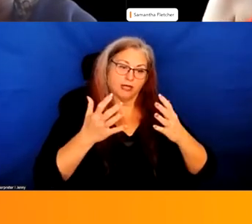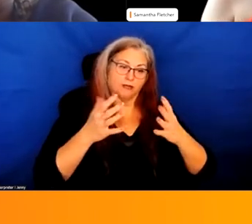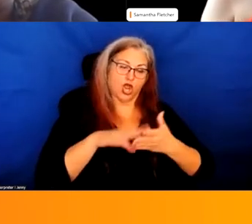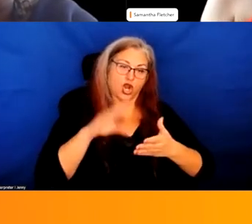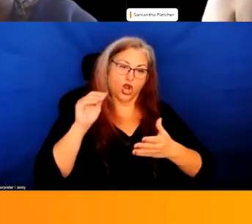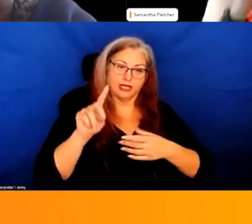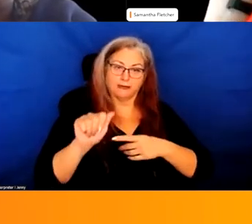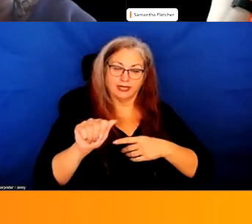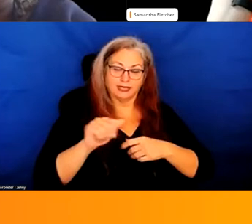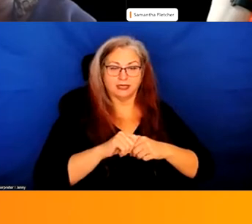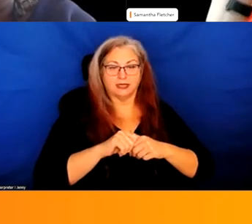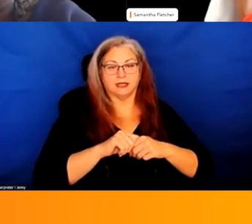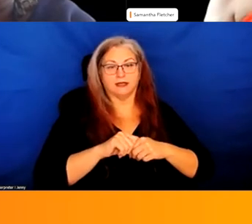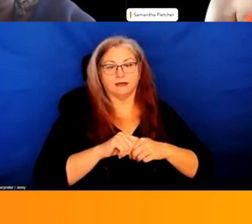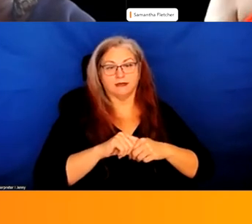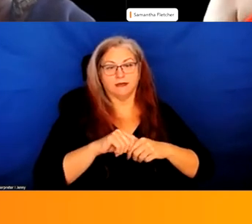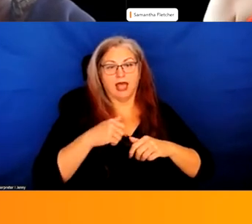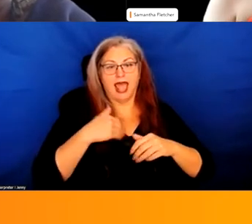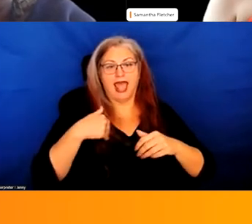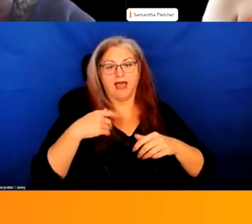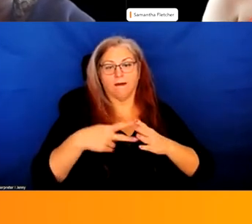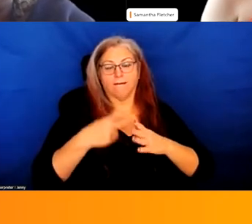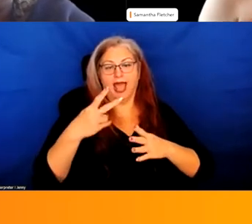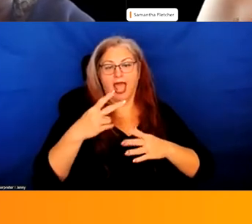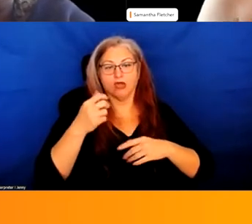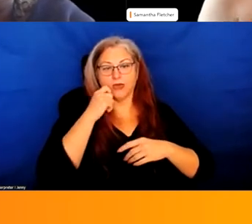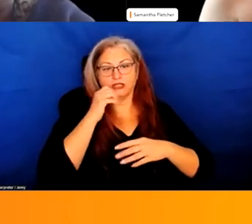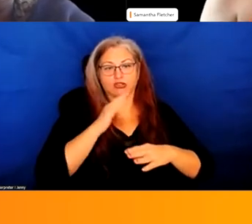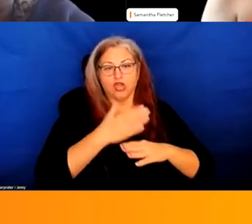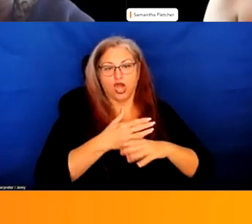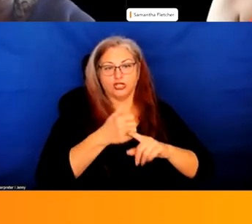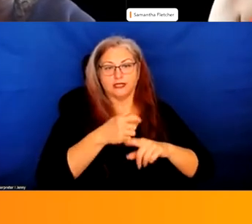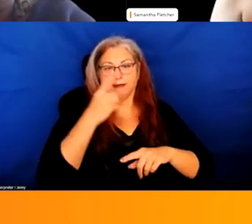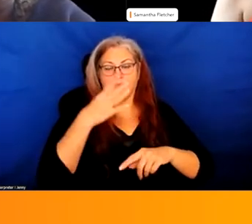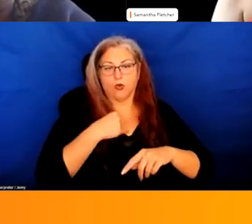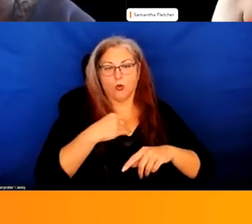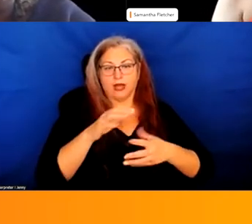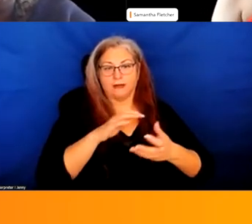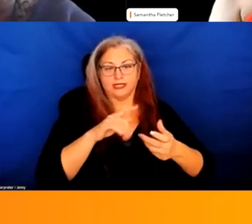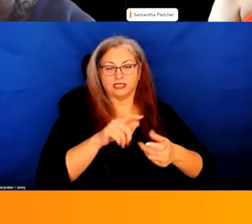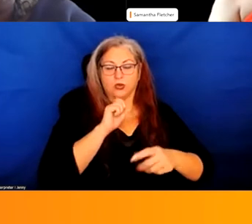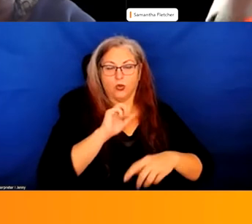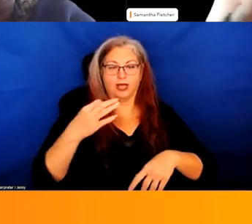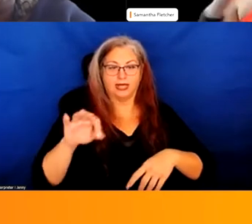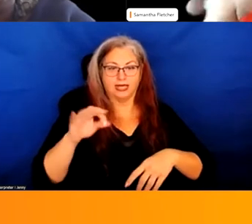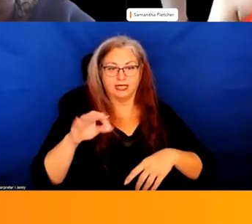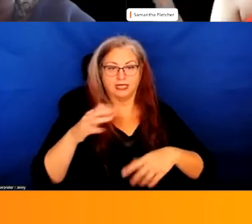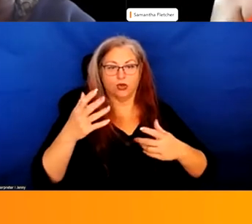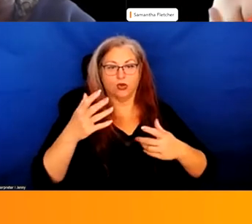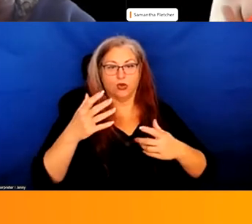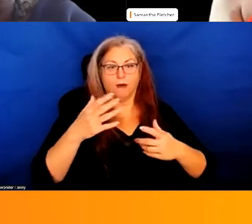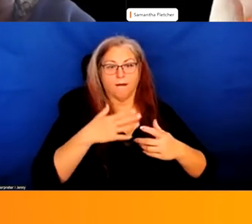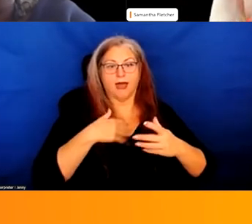disabilities. And I have a biracial daughter who's Black and white, who is 19. So my